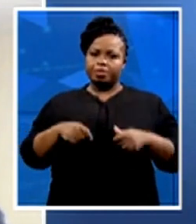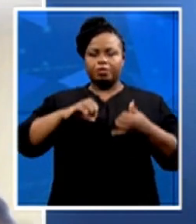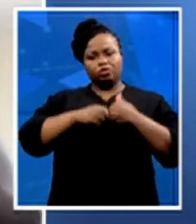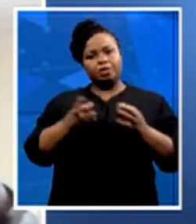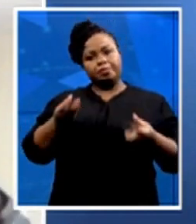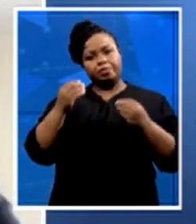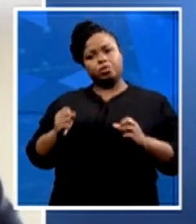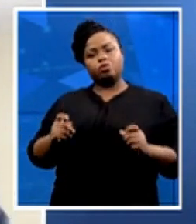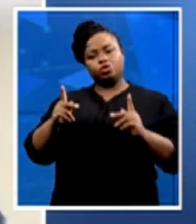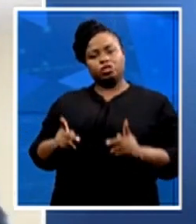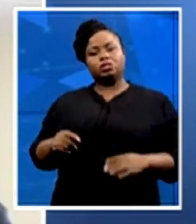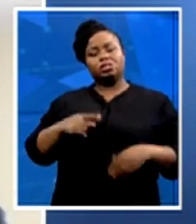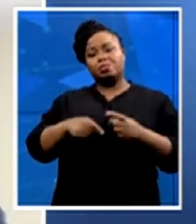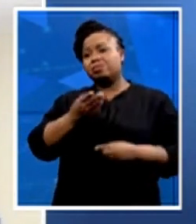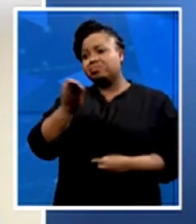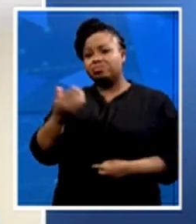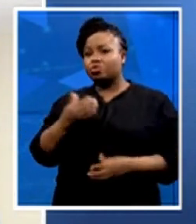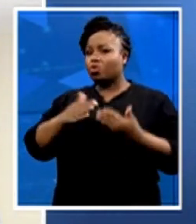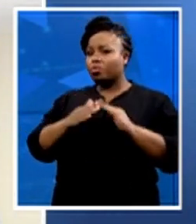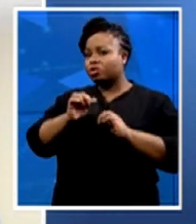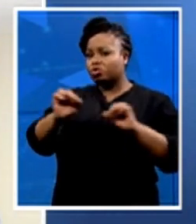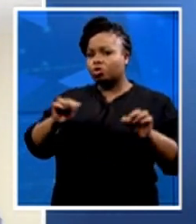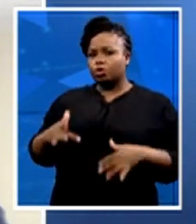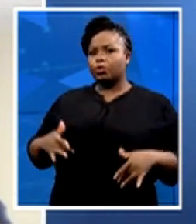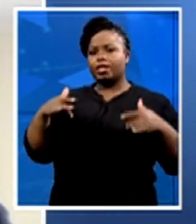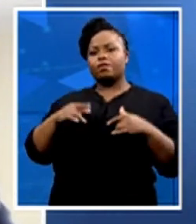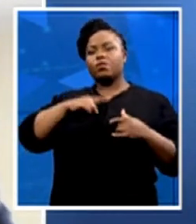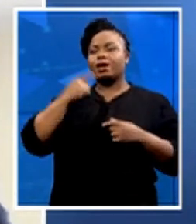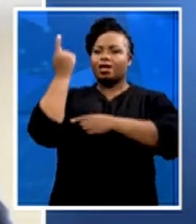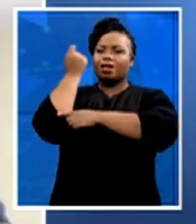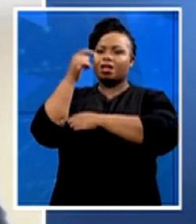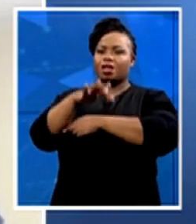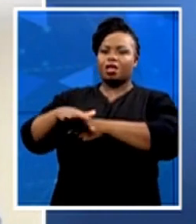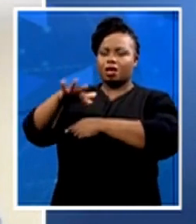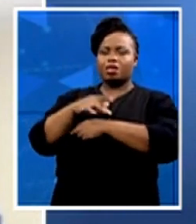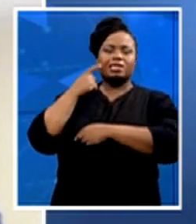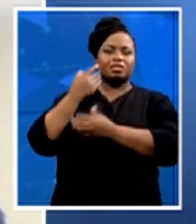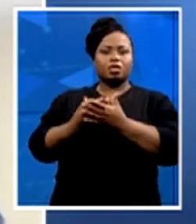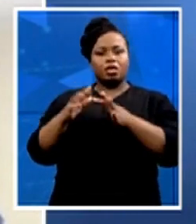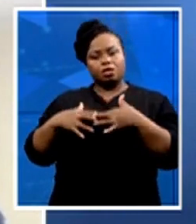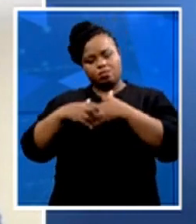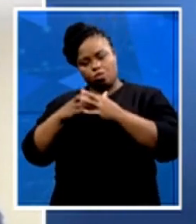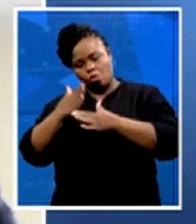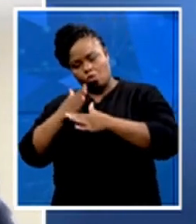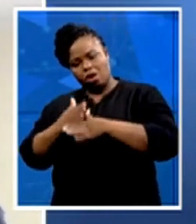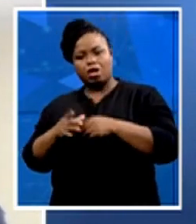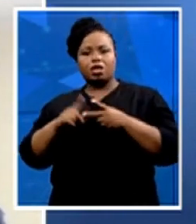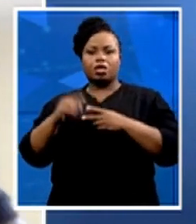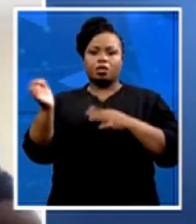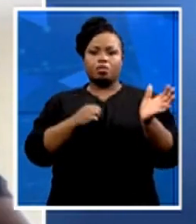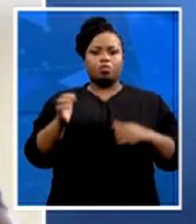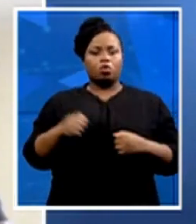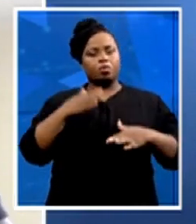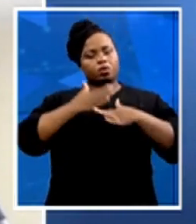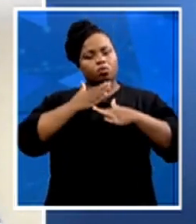so that even now in our rural areas, we are able to create work, we are able to create employment for ourselves so that we can contribute